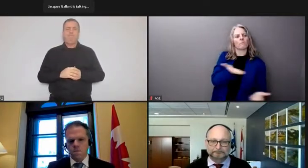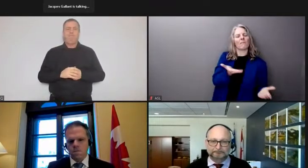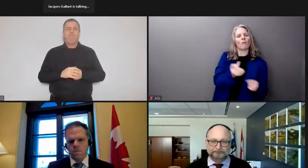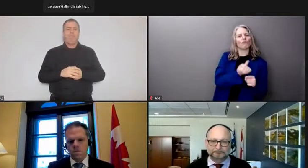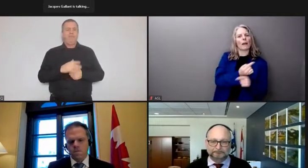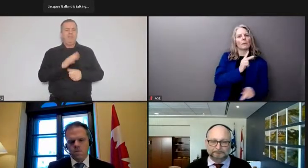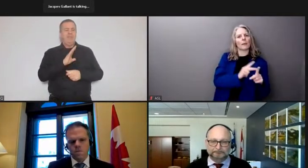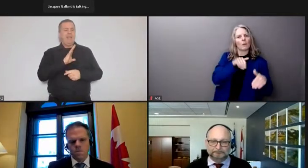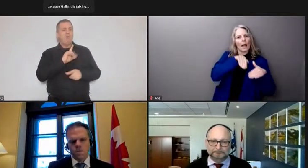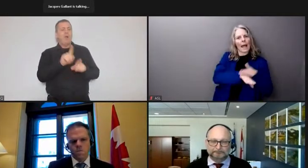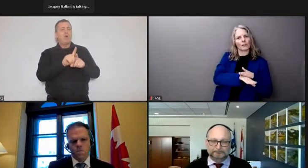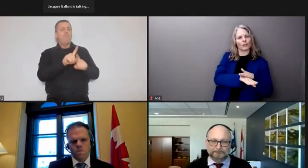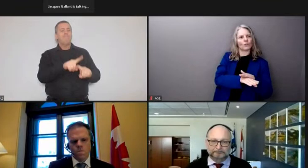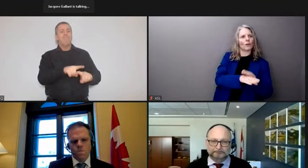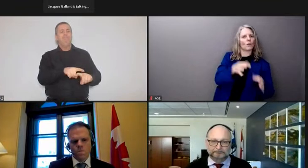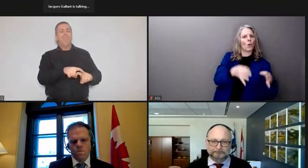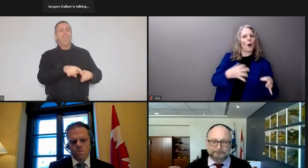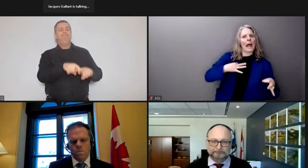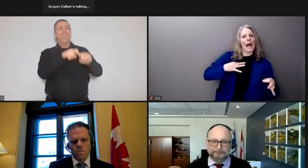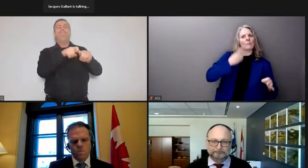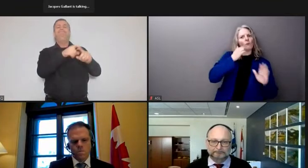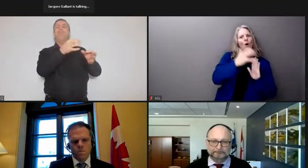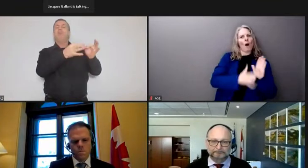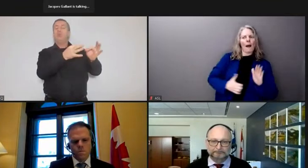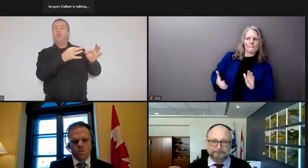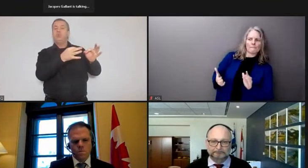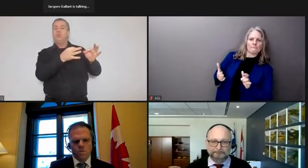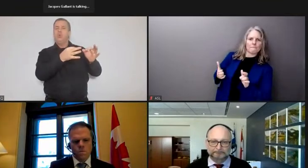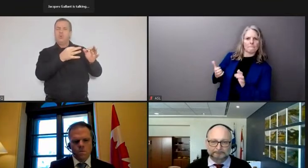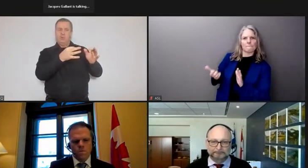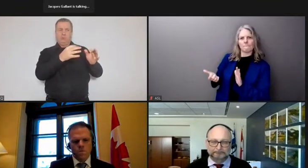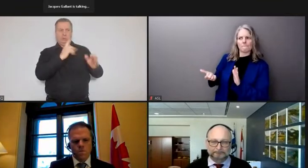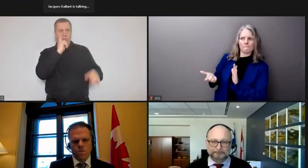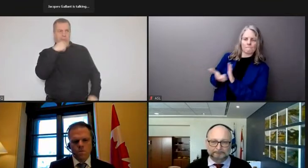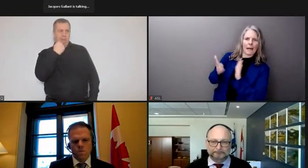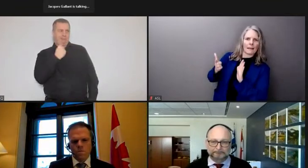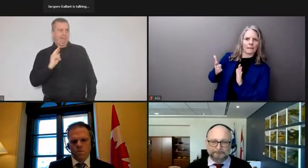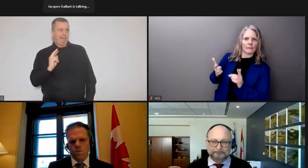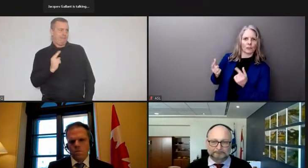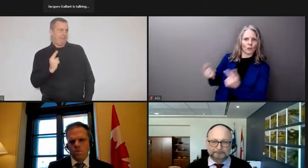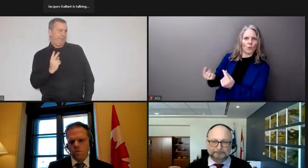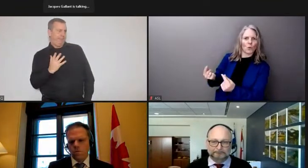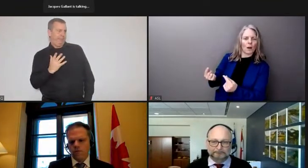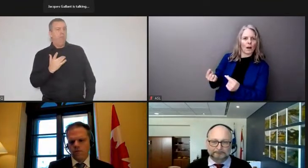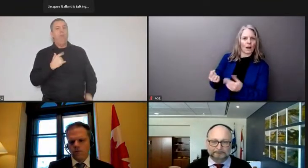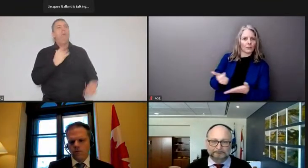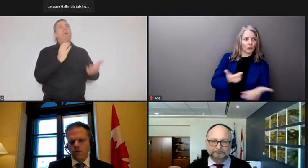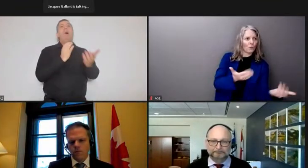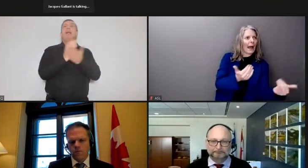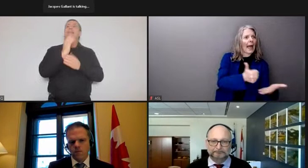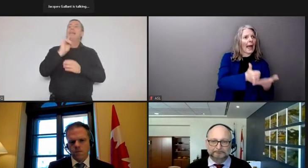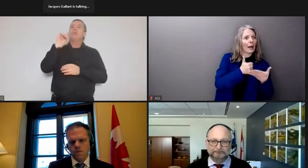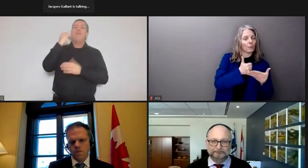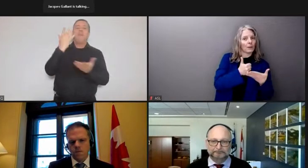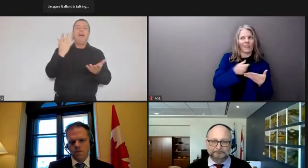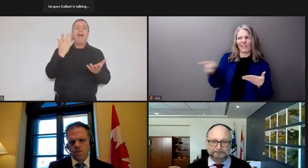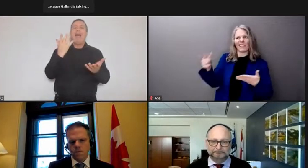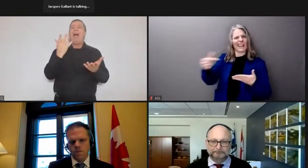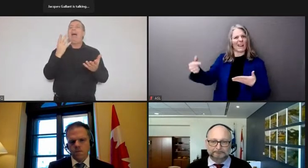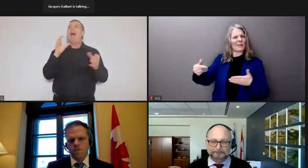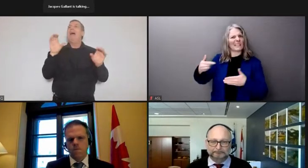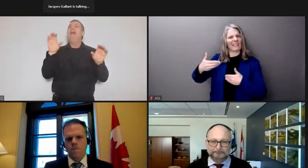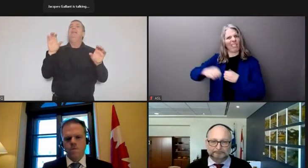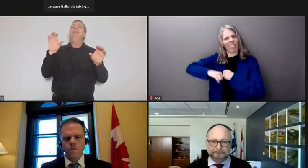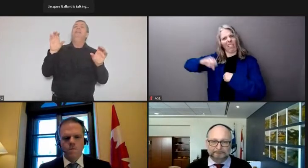quite fast for these citizens and their lawyers saying that the government is moving too slowly to freeze accounts going to court to get an injunction to freeze accounts